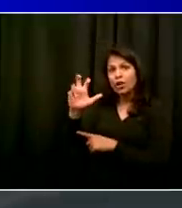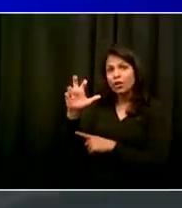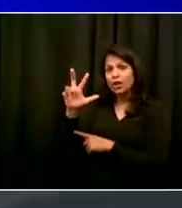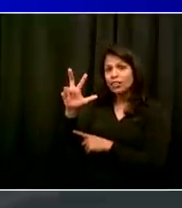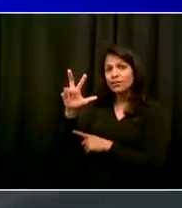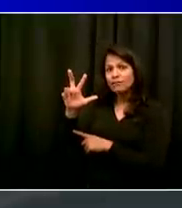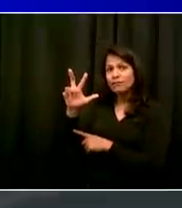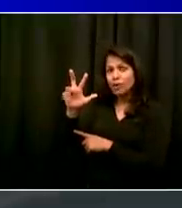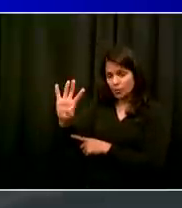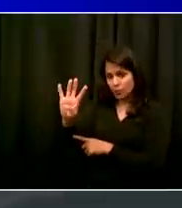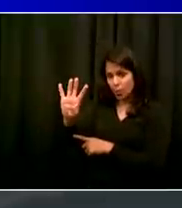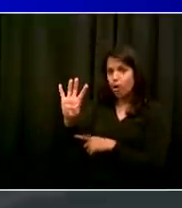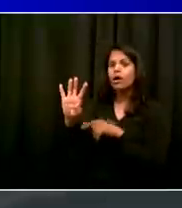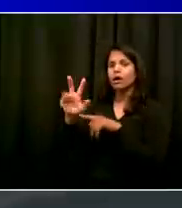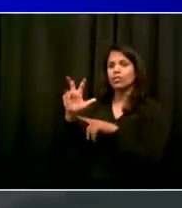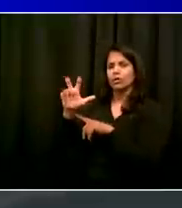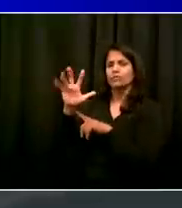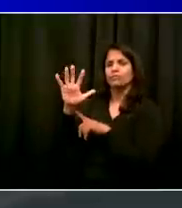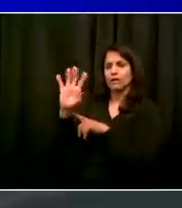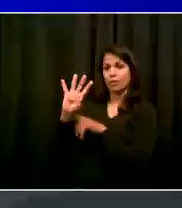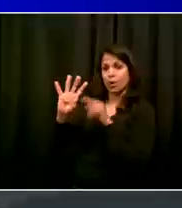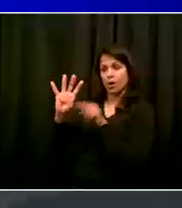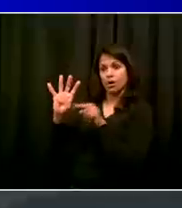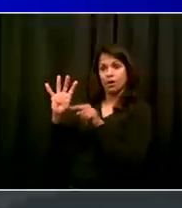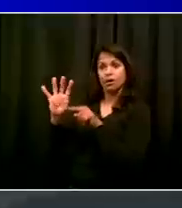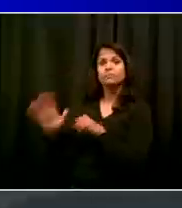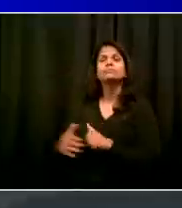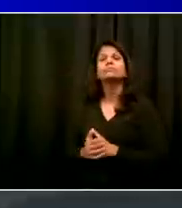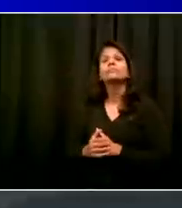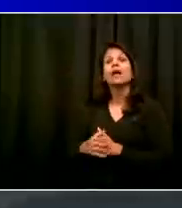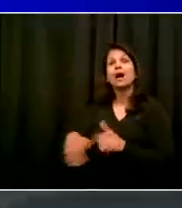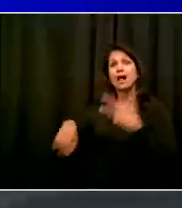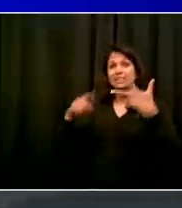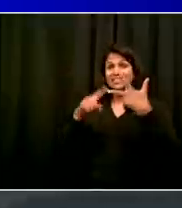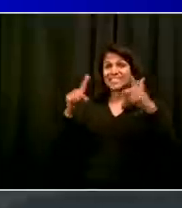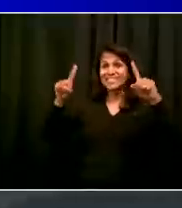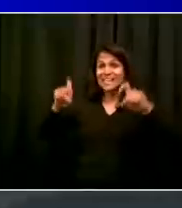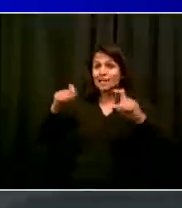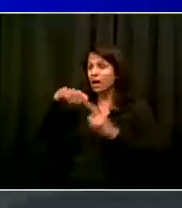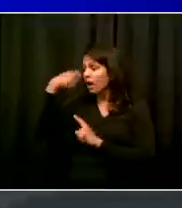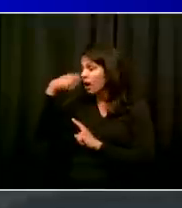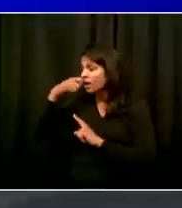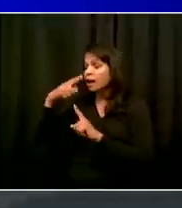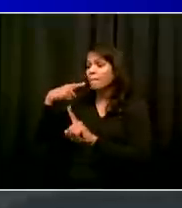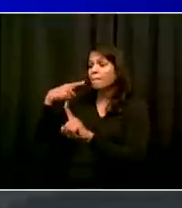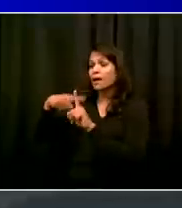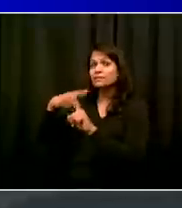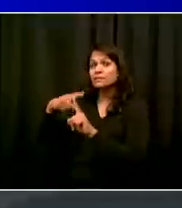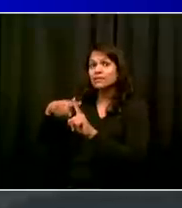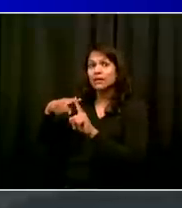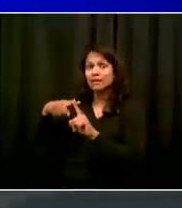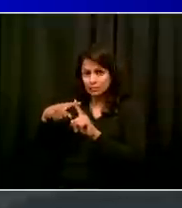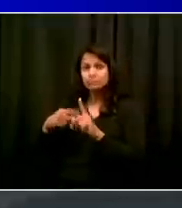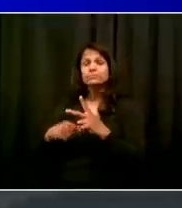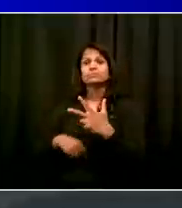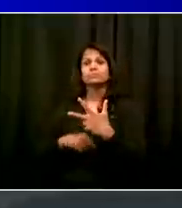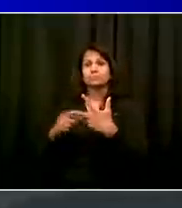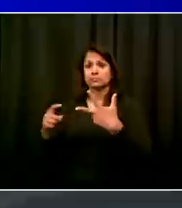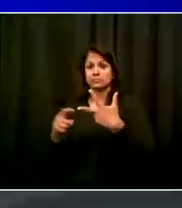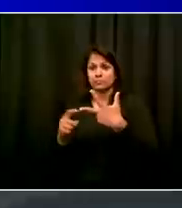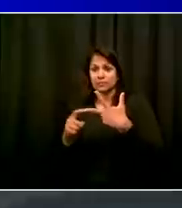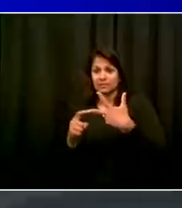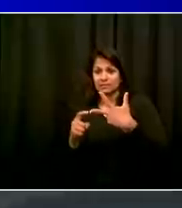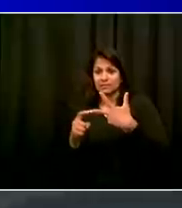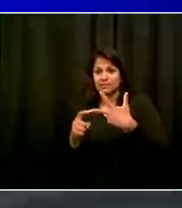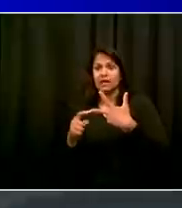Number three, percentage of people testing positive citywide for COVID, threshold of 5%. Again, this is the citywide number, today's report 0